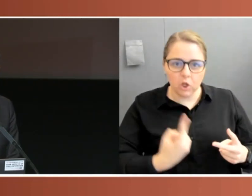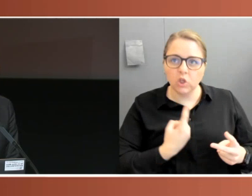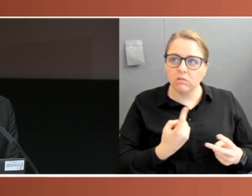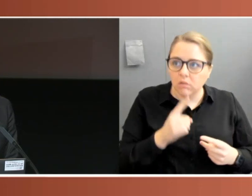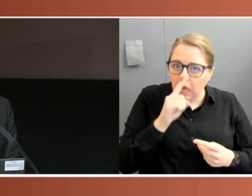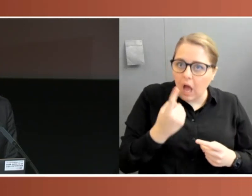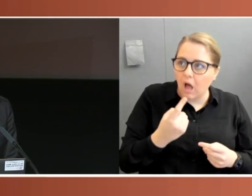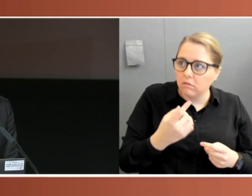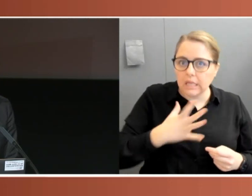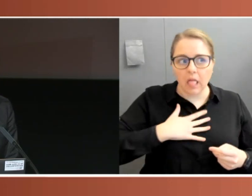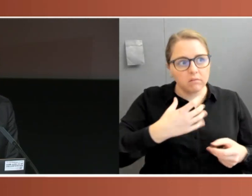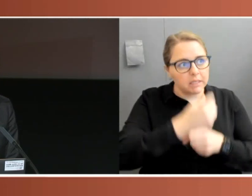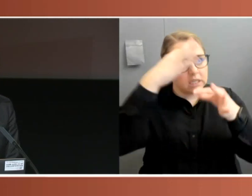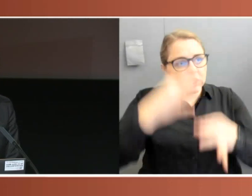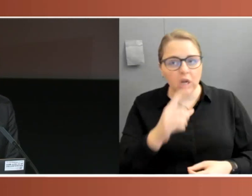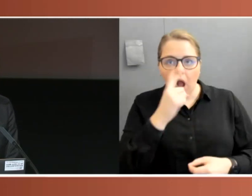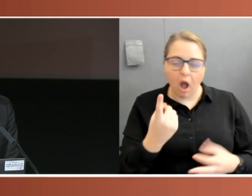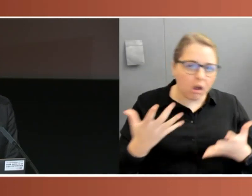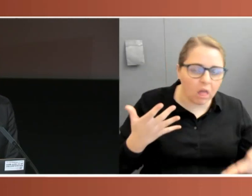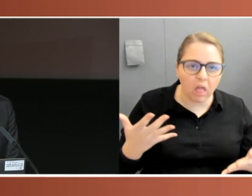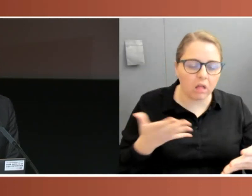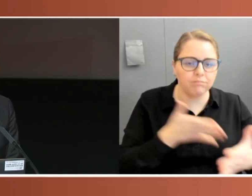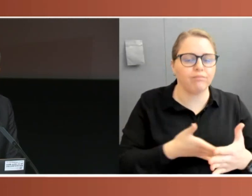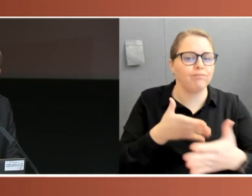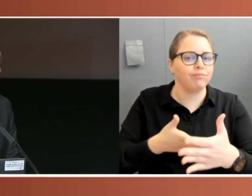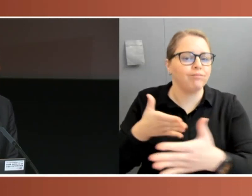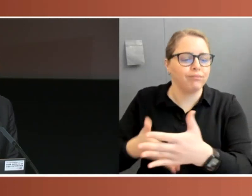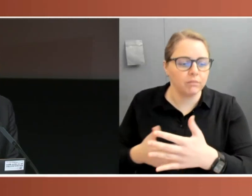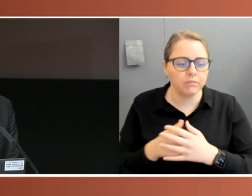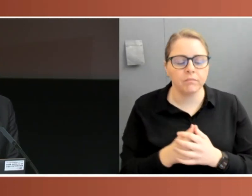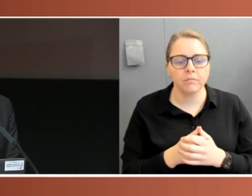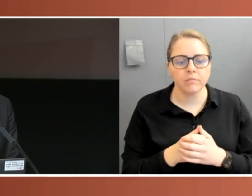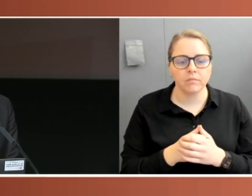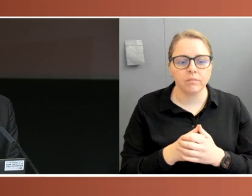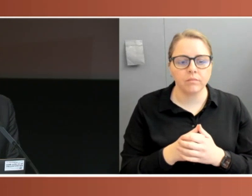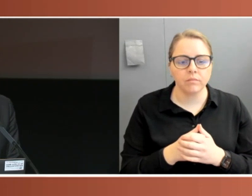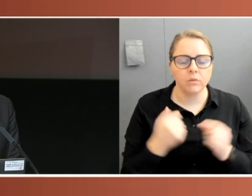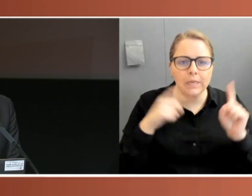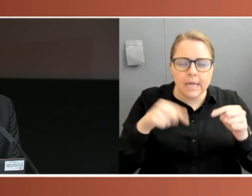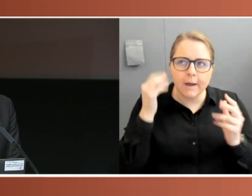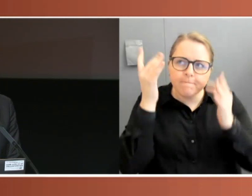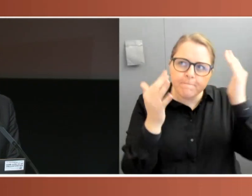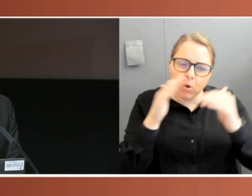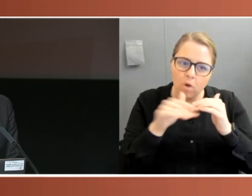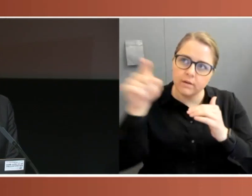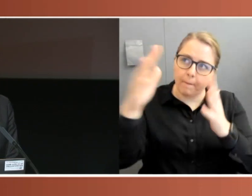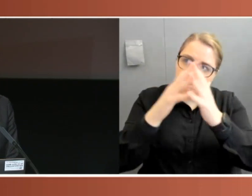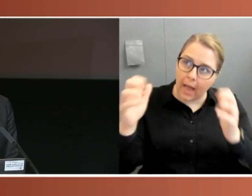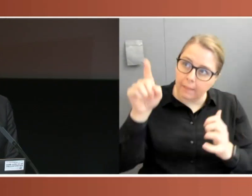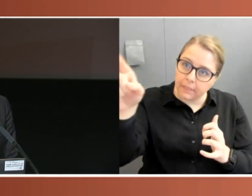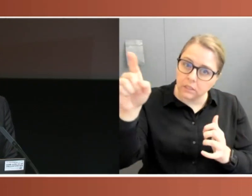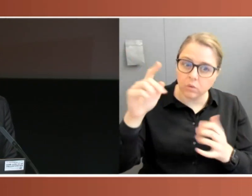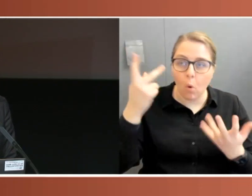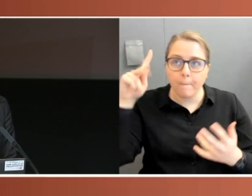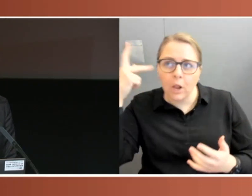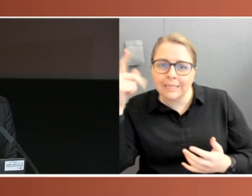government around the world. And it raised big questions about what was the role, not just of our leaders, but of our parliament. What should parliament